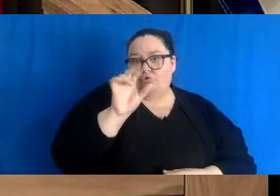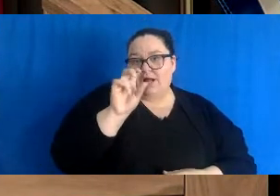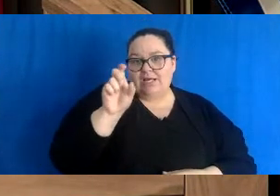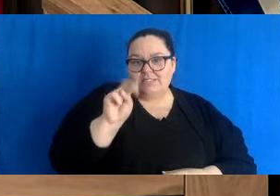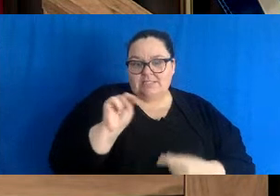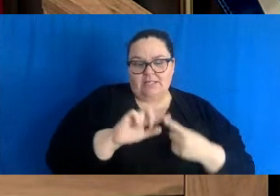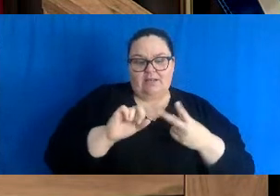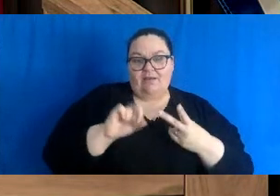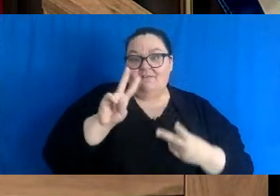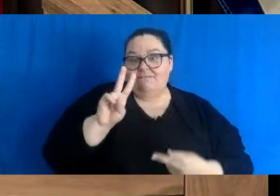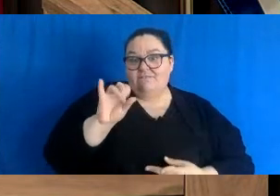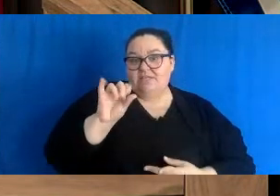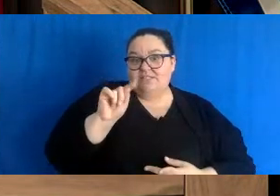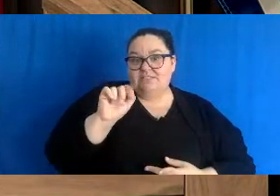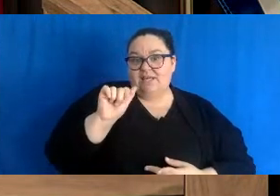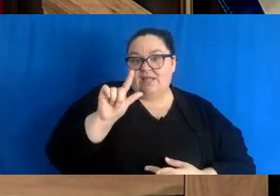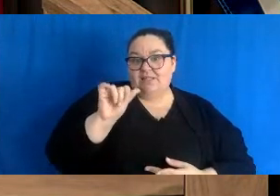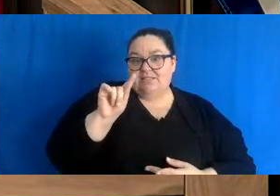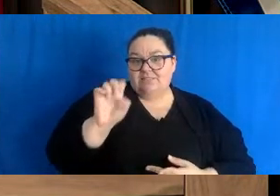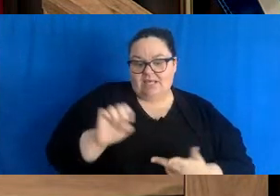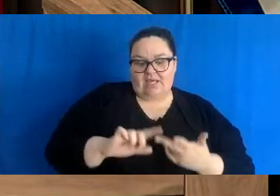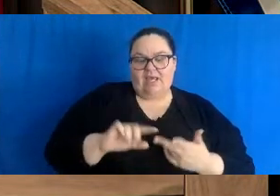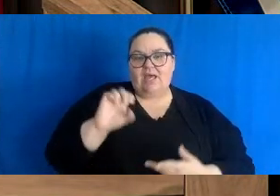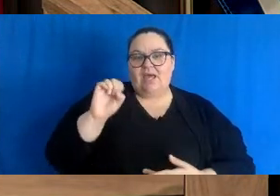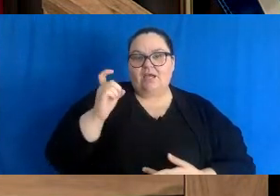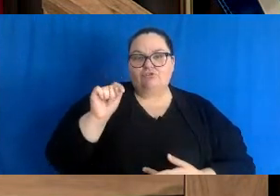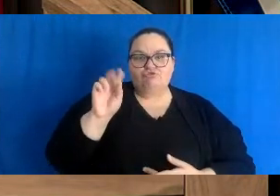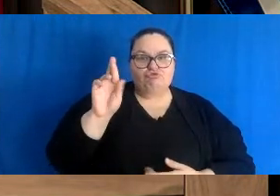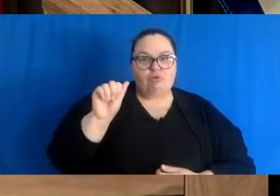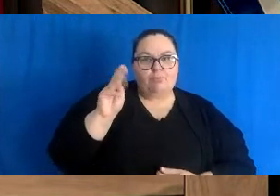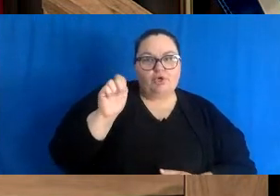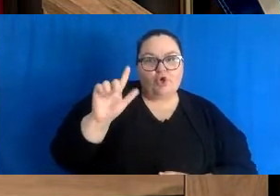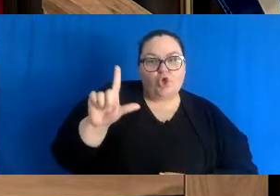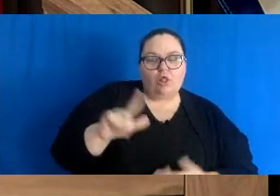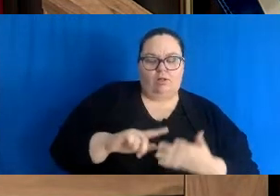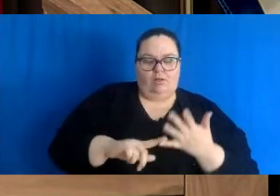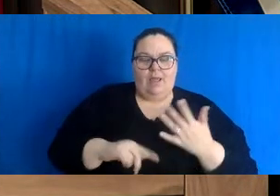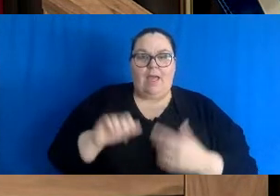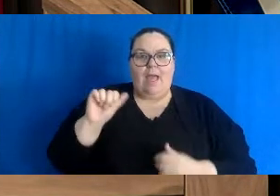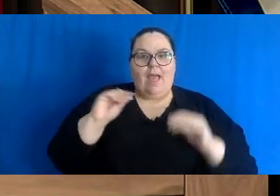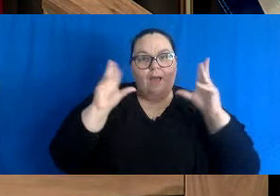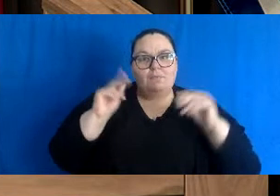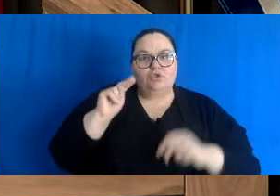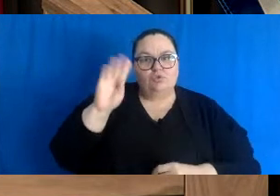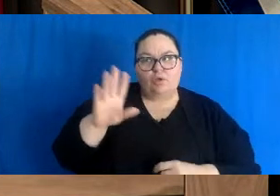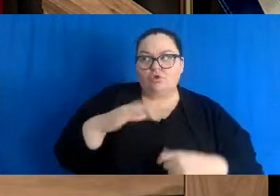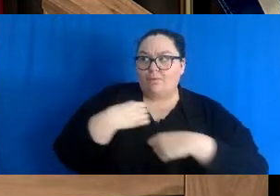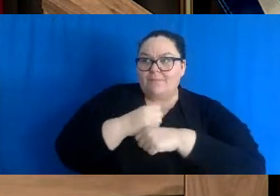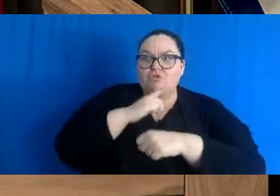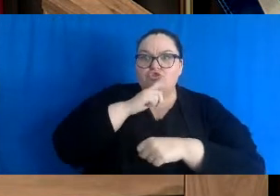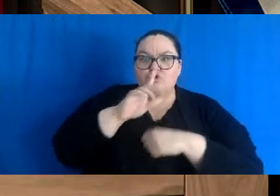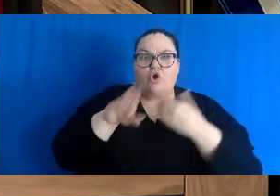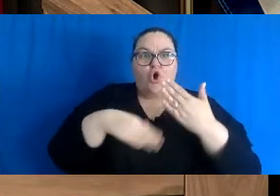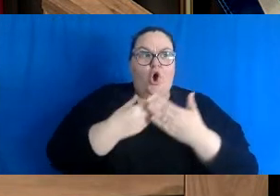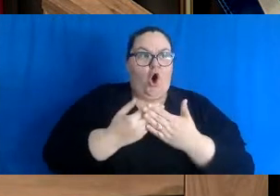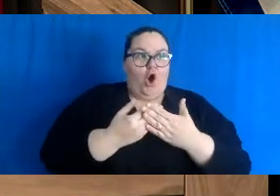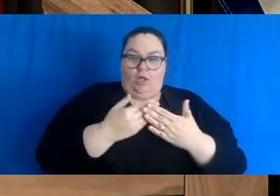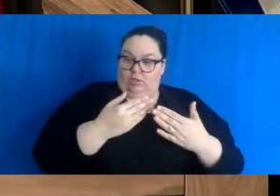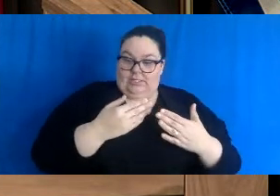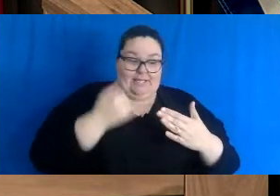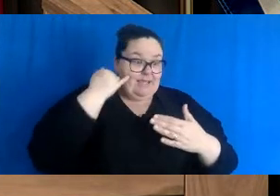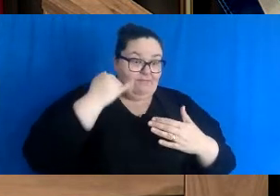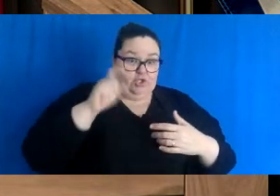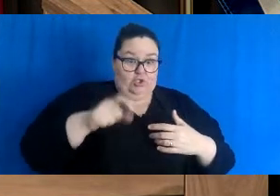Authorities along with Extramural Ambulance New Brunswick are working together to make sure that critical life-saving services are